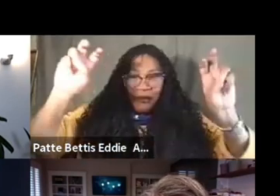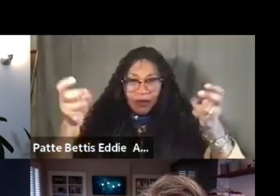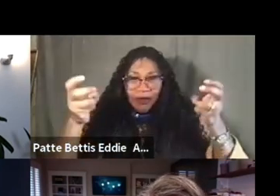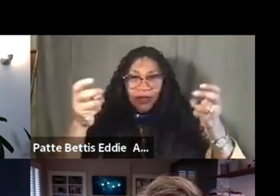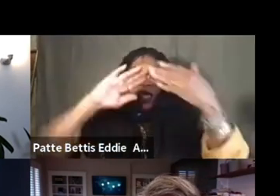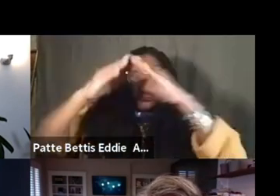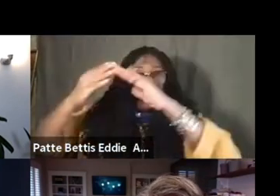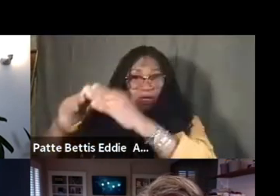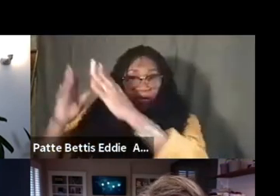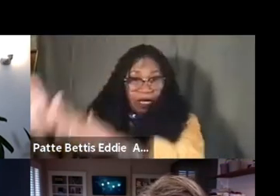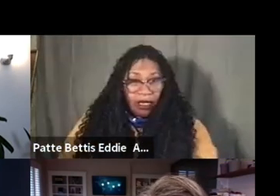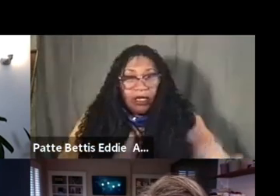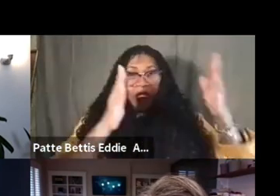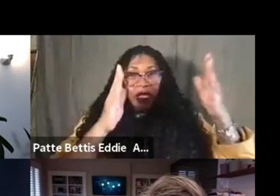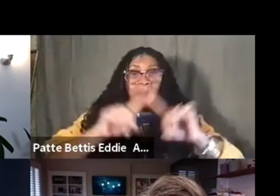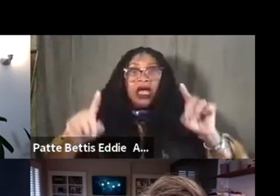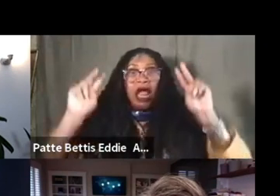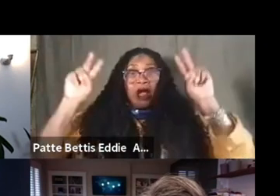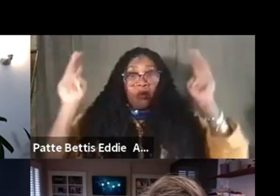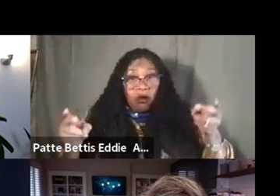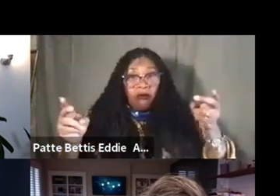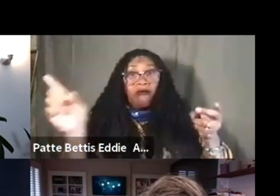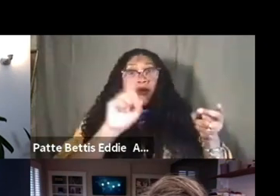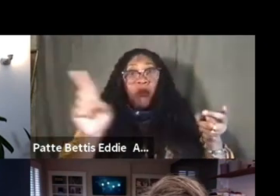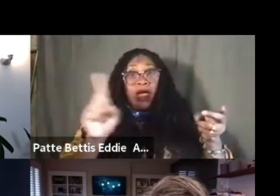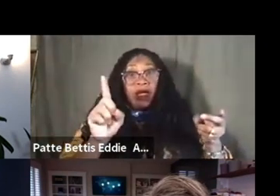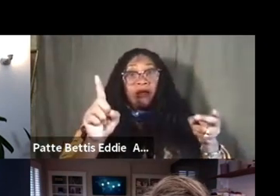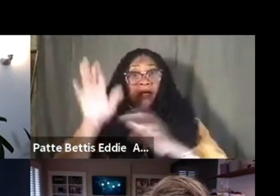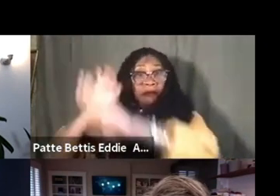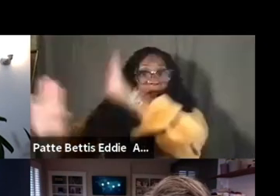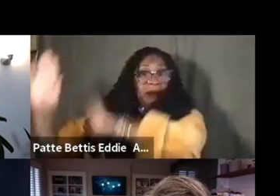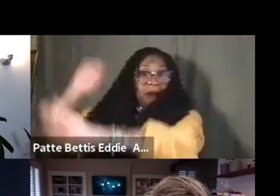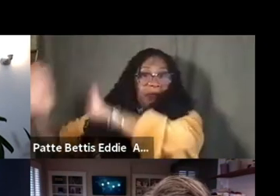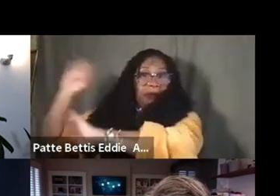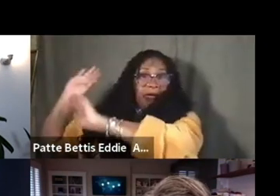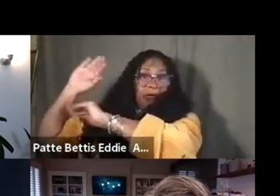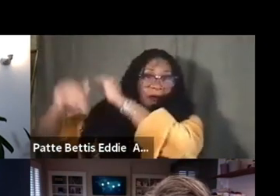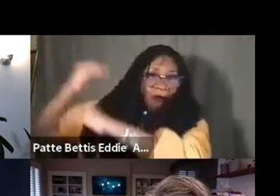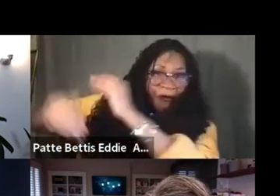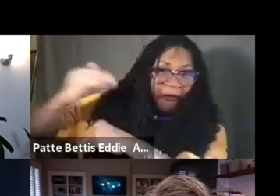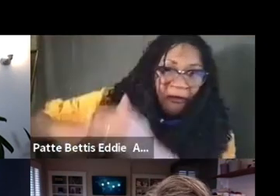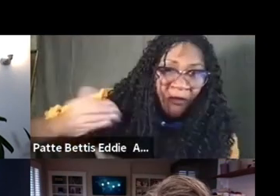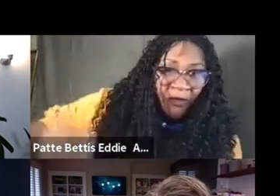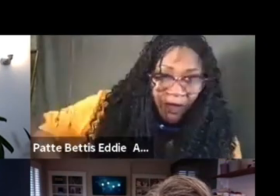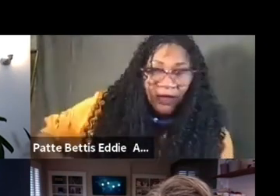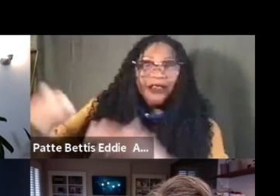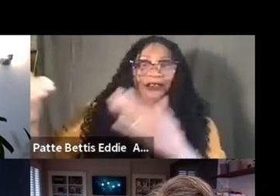but I do pull from the threads of our past in order to build complete focus and resolution moving forward.